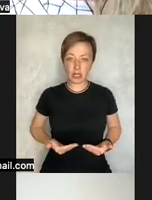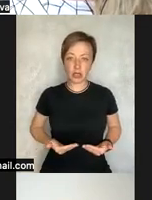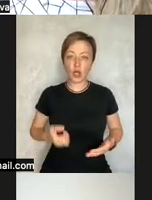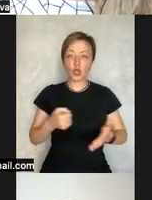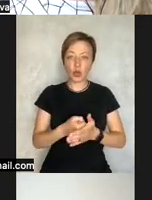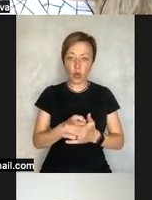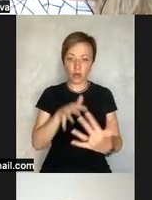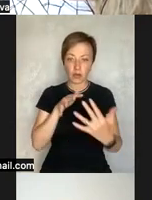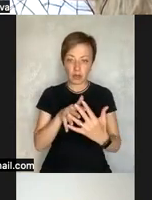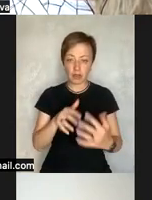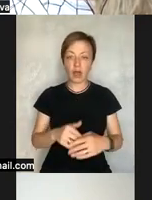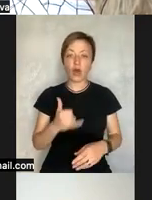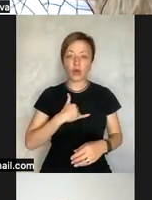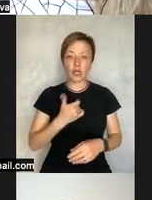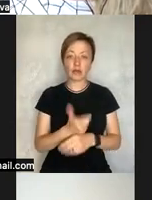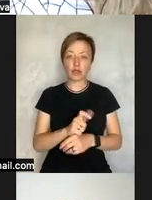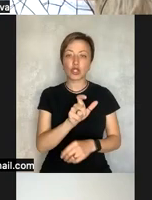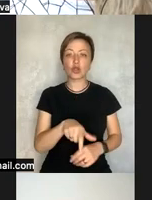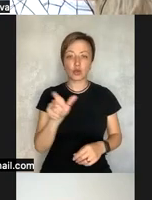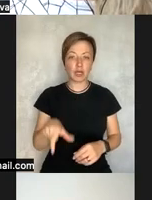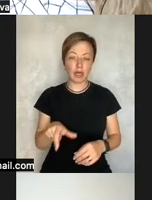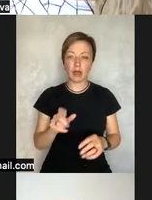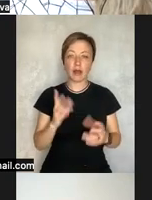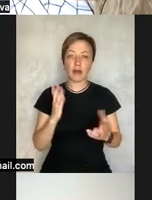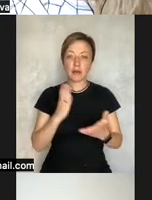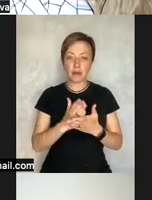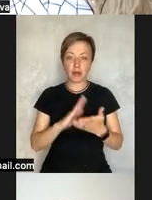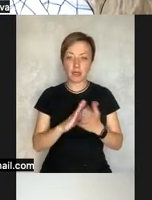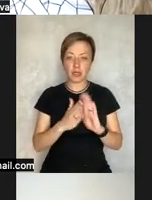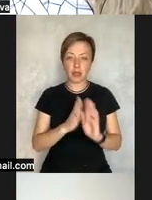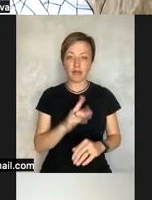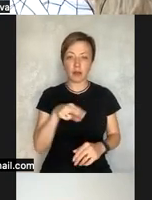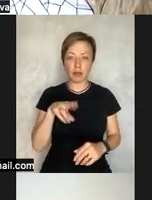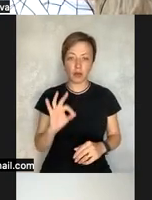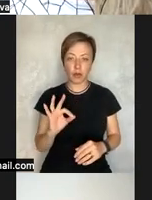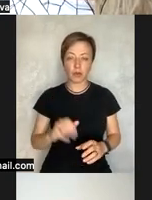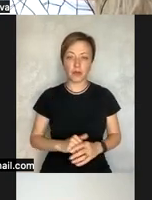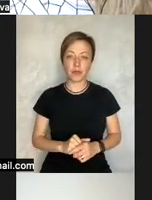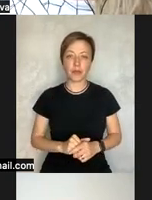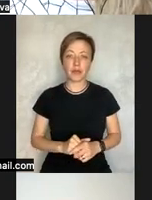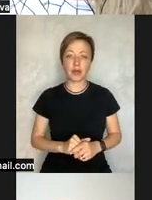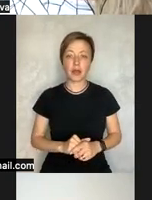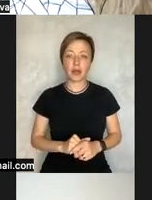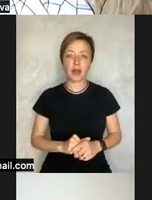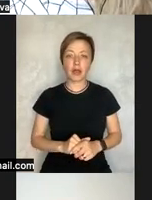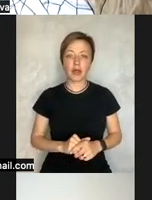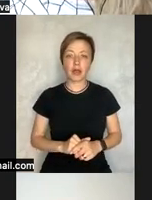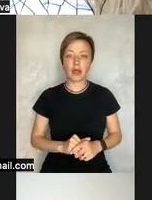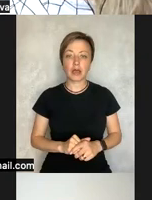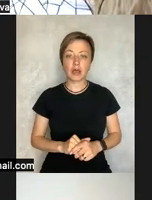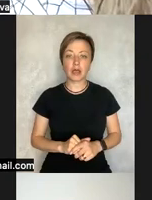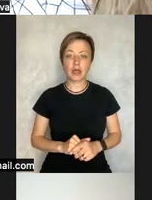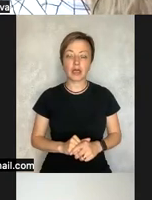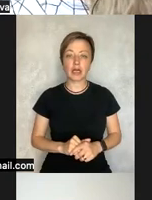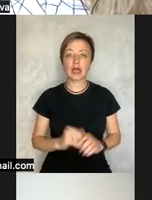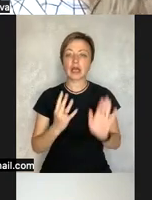used to live before the full-scale invasion so most of these respondents do not have the status of